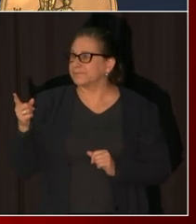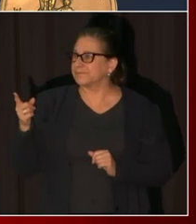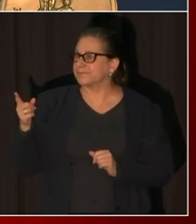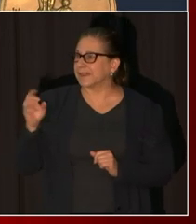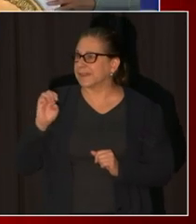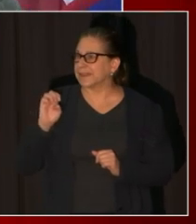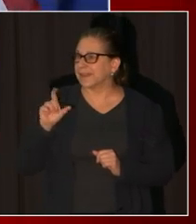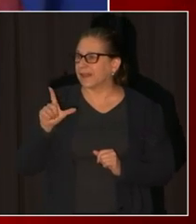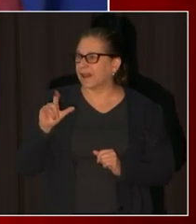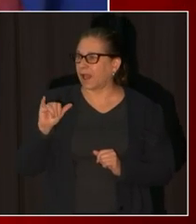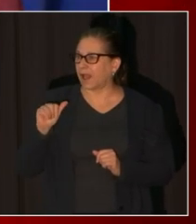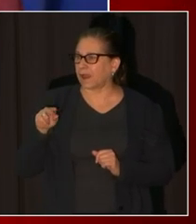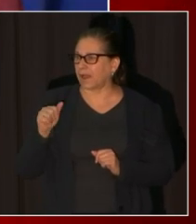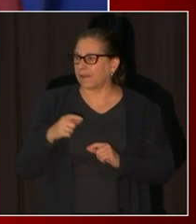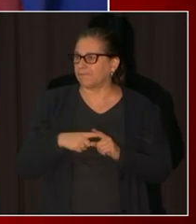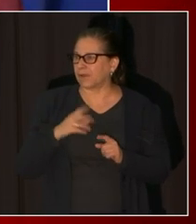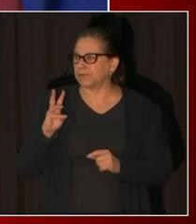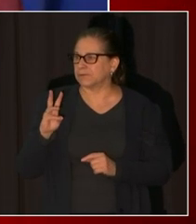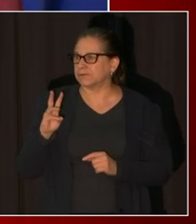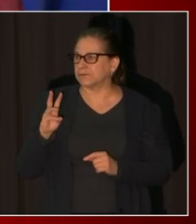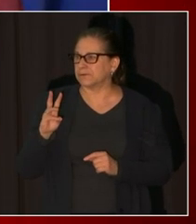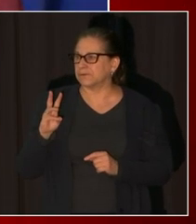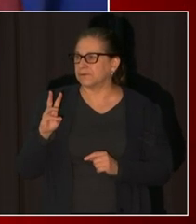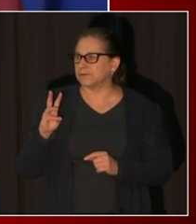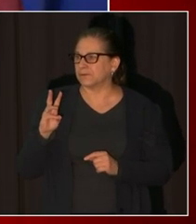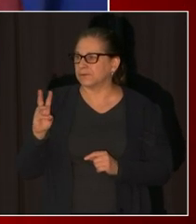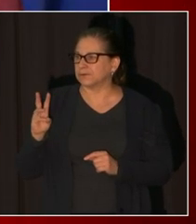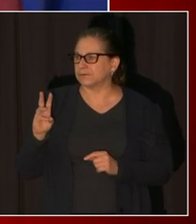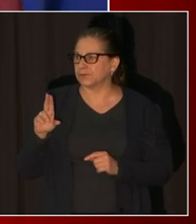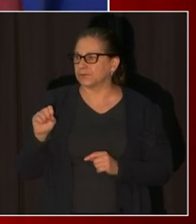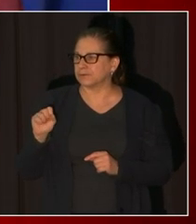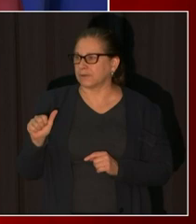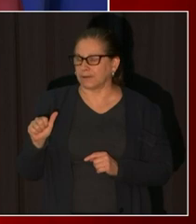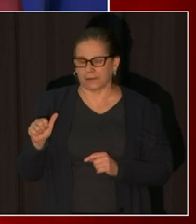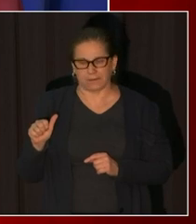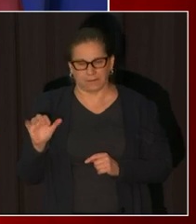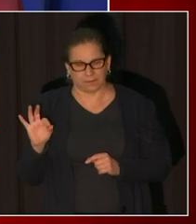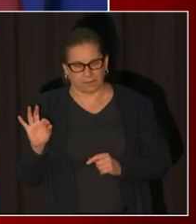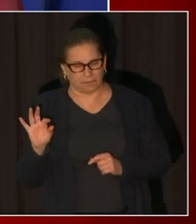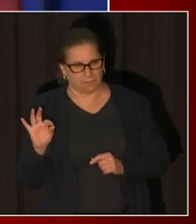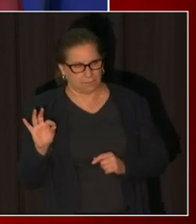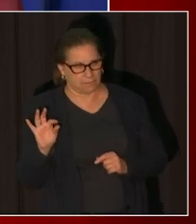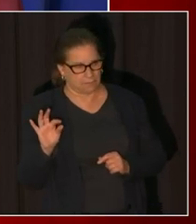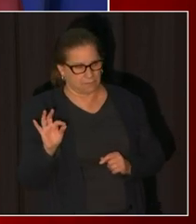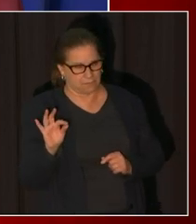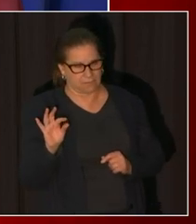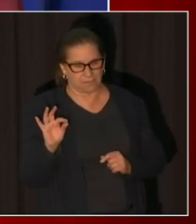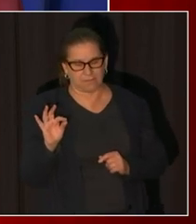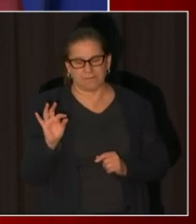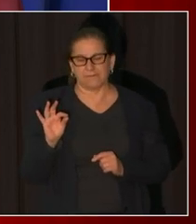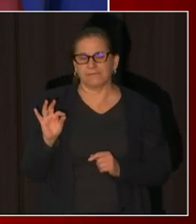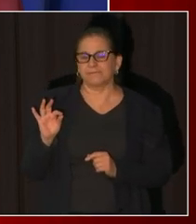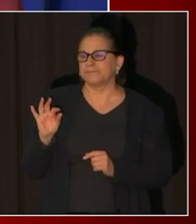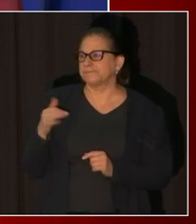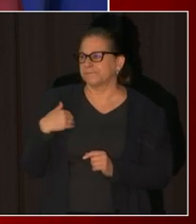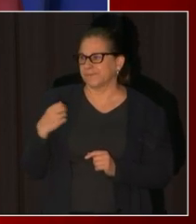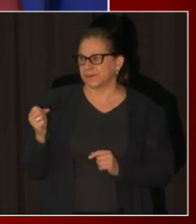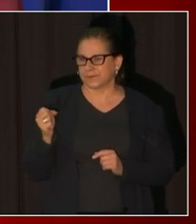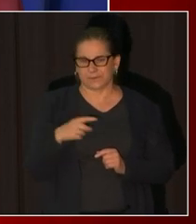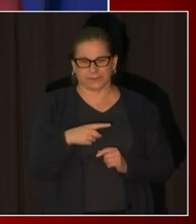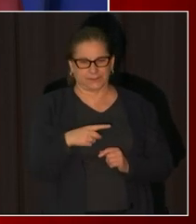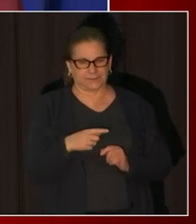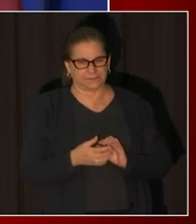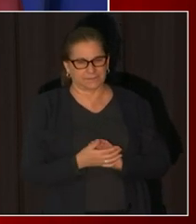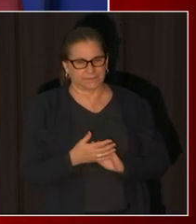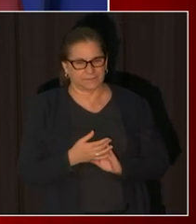hi there this is eliana block with wusa9 um i had a quick question because it was my understanding